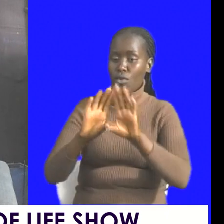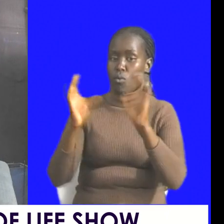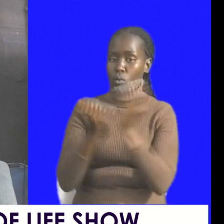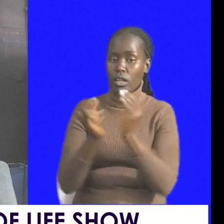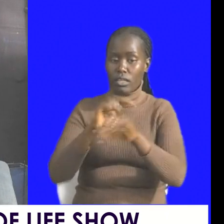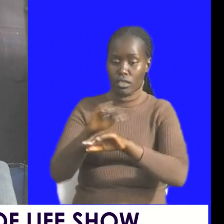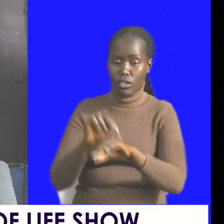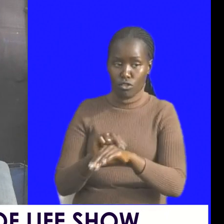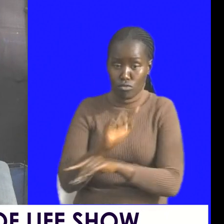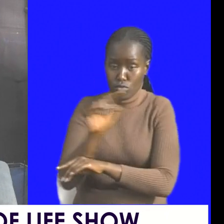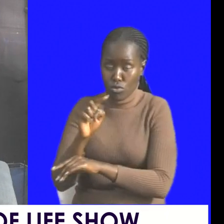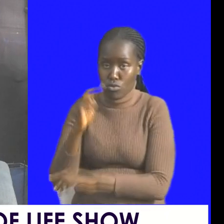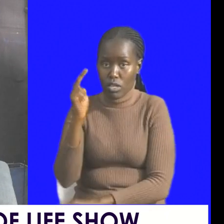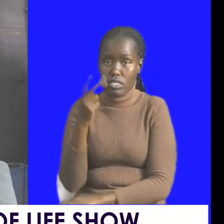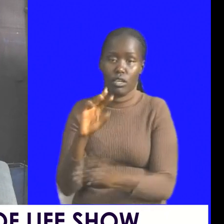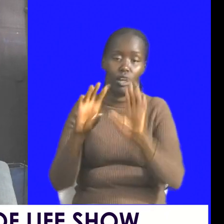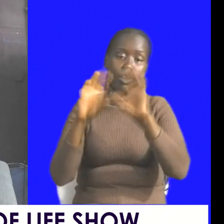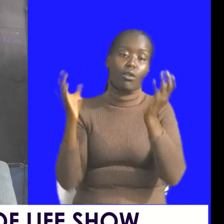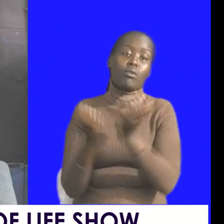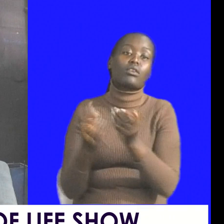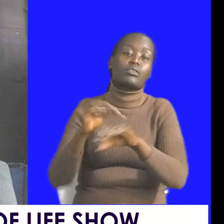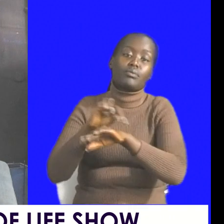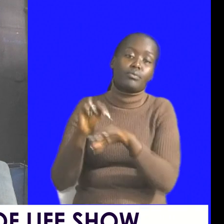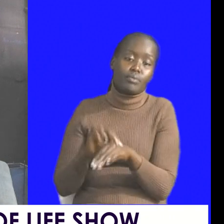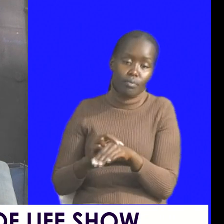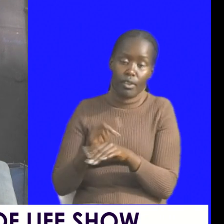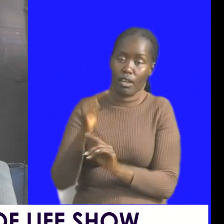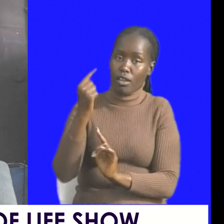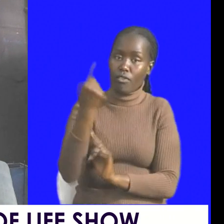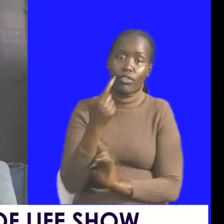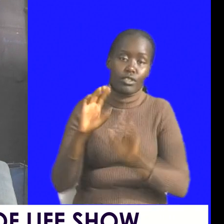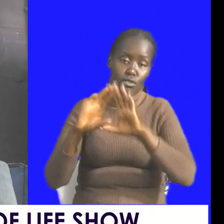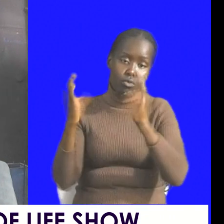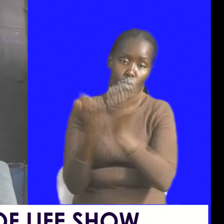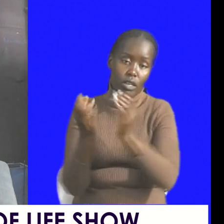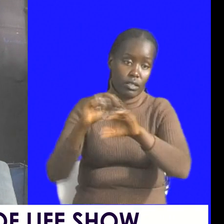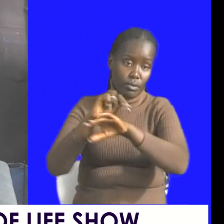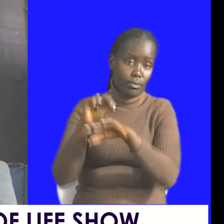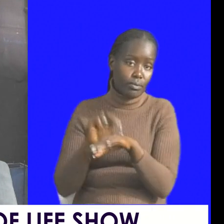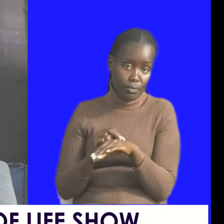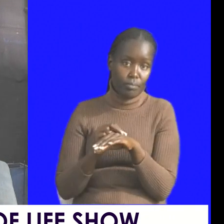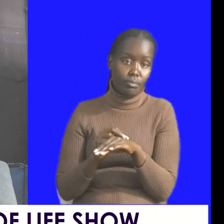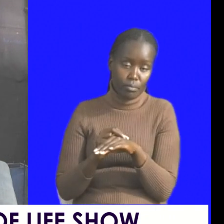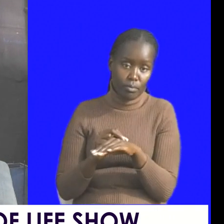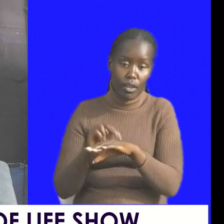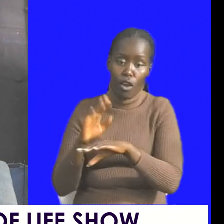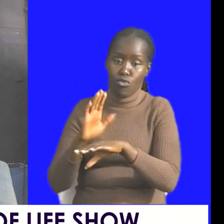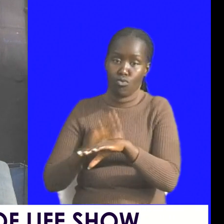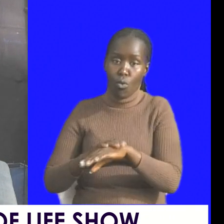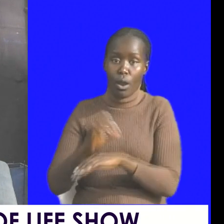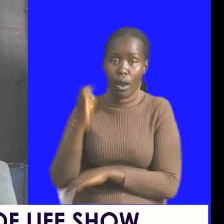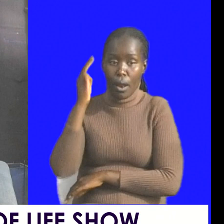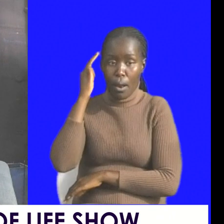to a second world nation and to a first world nation proper mindsets